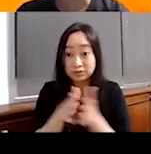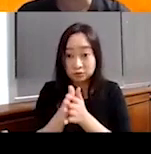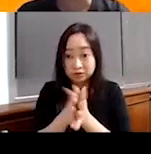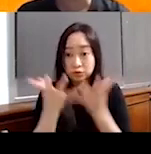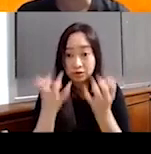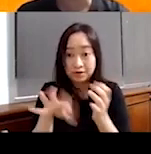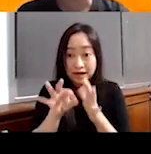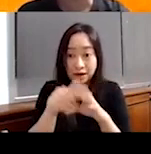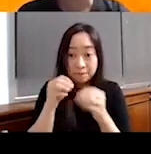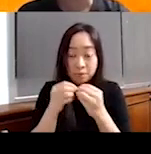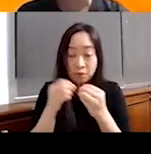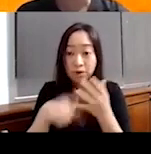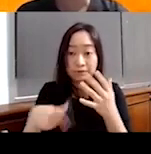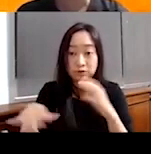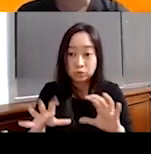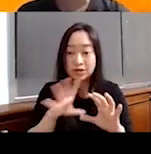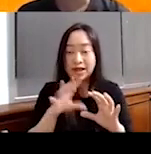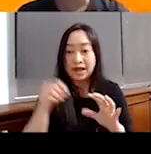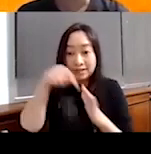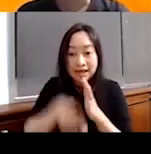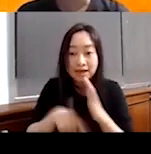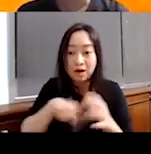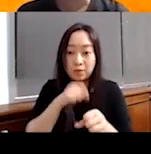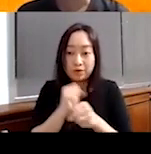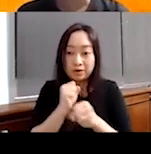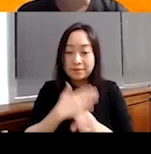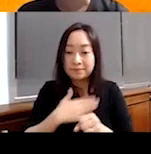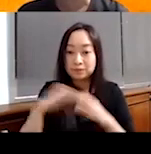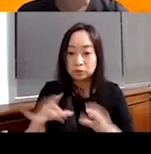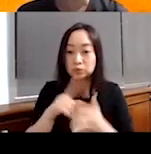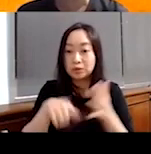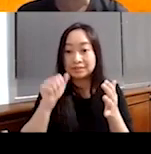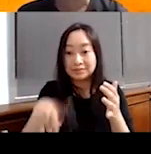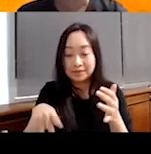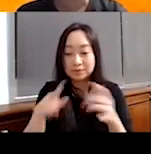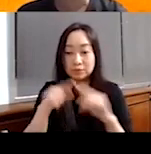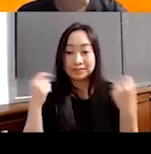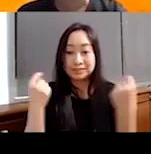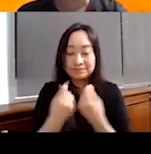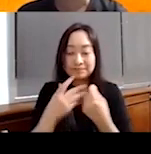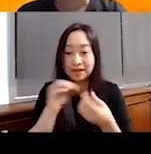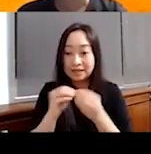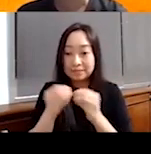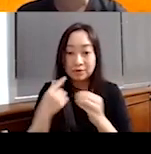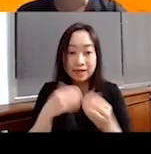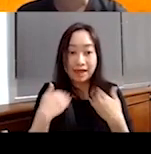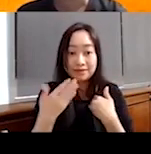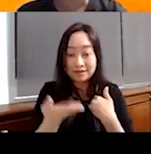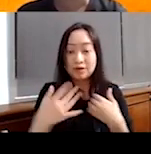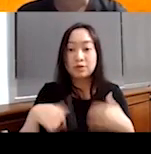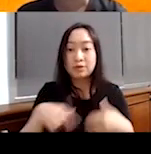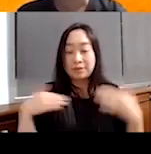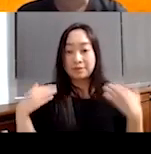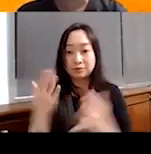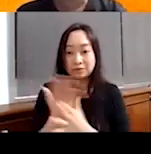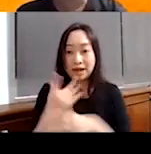you want to find out more about what we are doing and the depth of our work, please, uh, do WhatsApp to the team and the number that we have, and we'll be happy to share